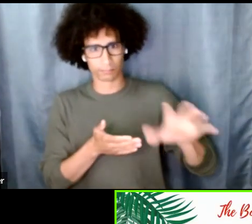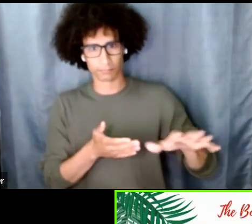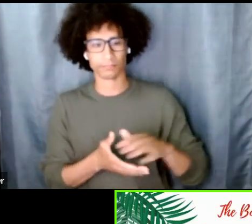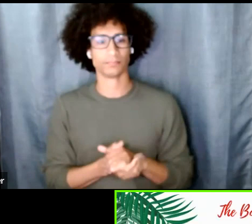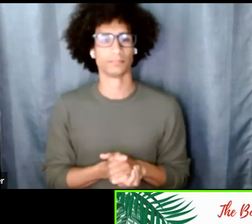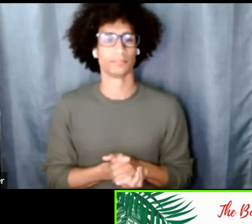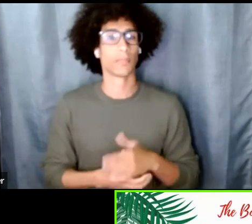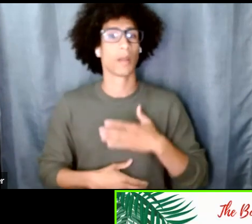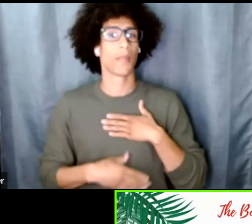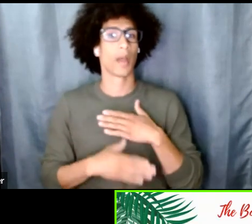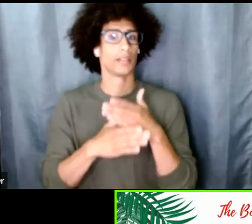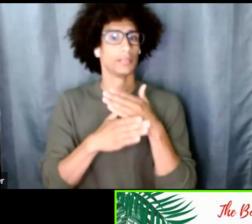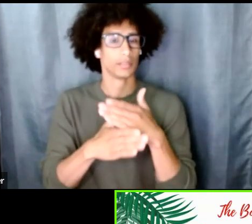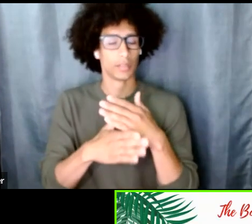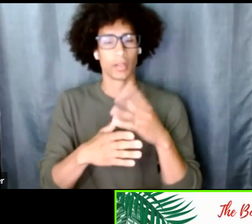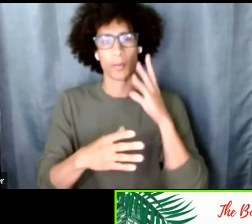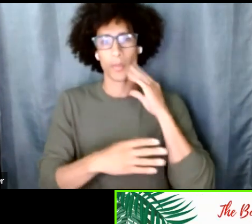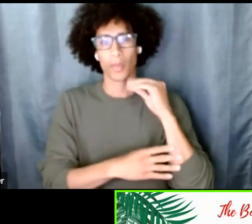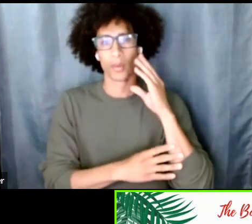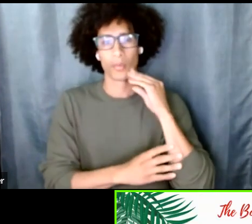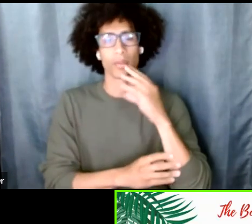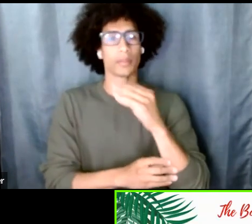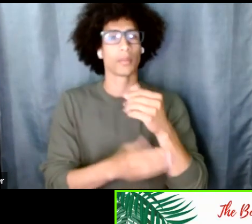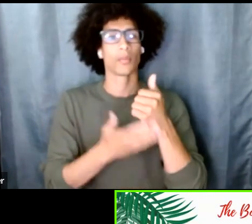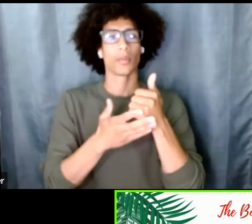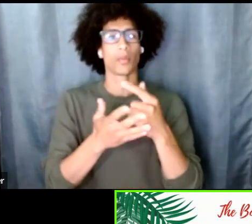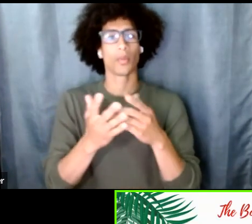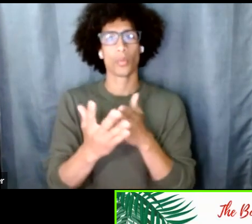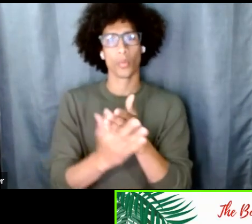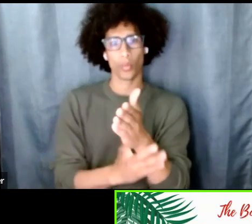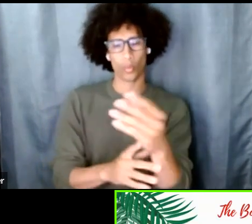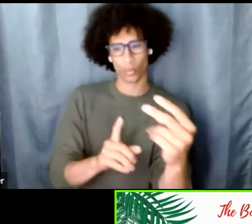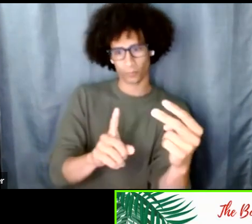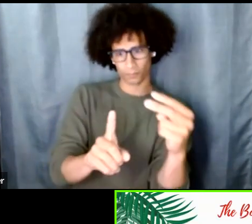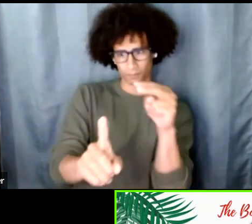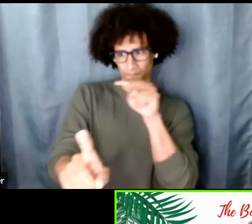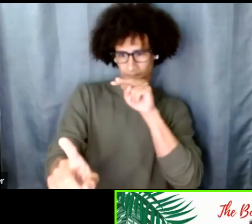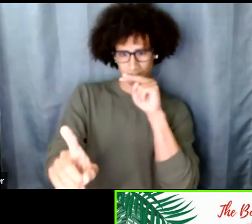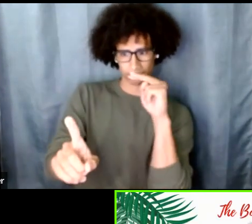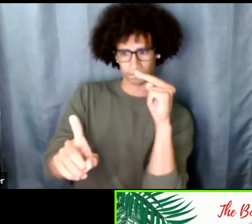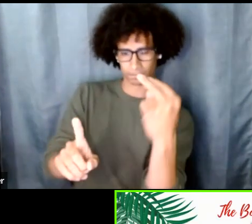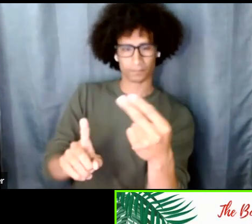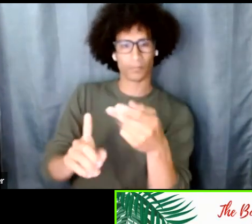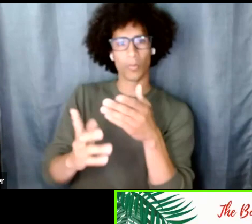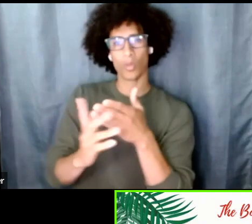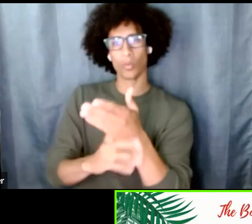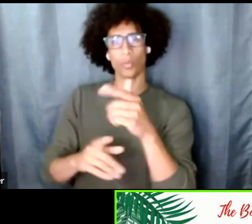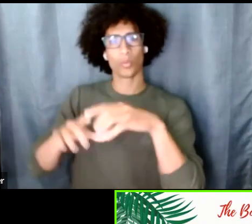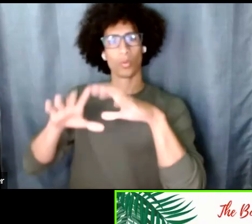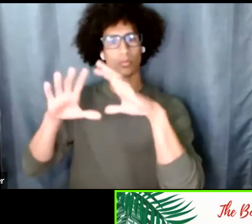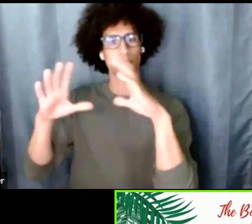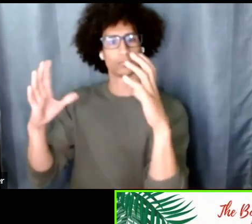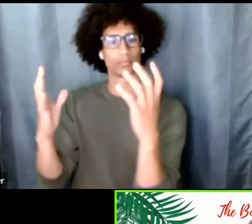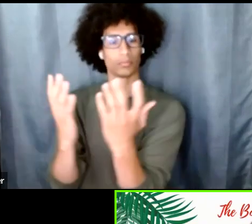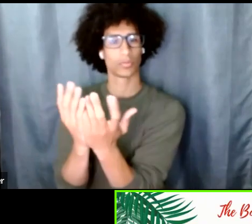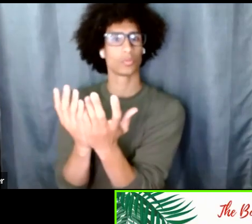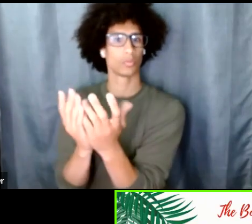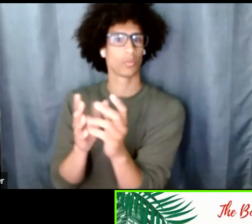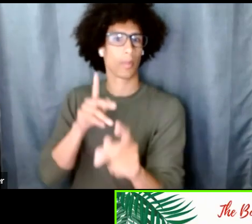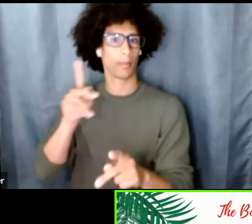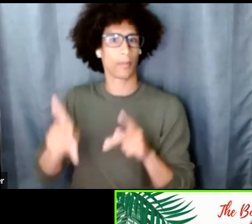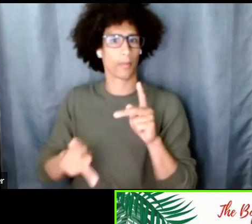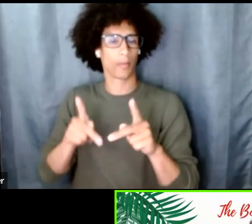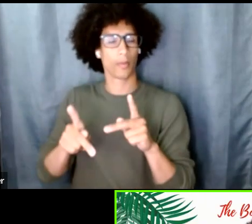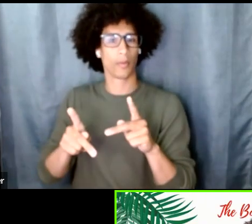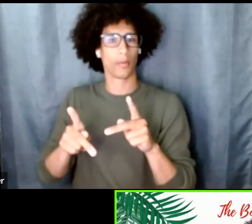writing through the lens of the global majority like through our specific lens in order to